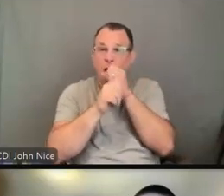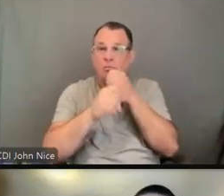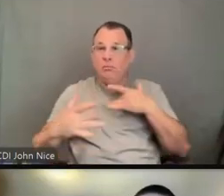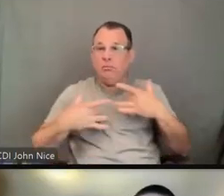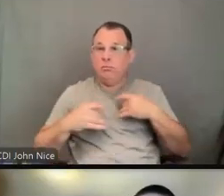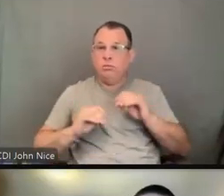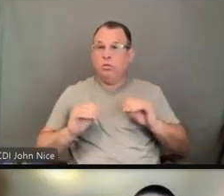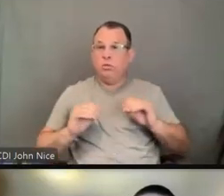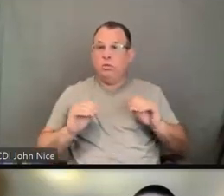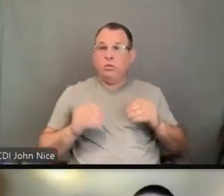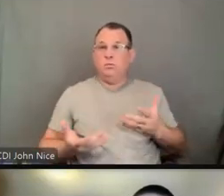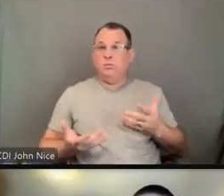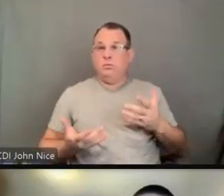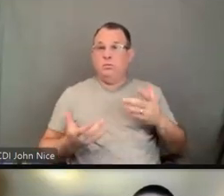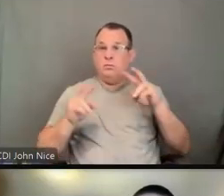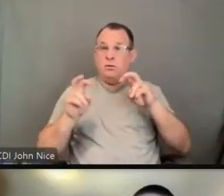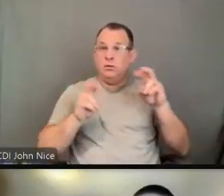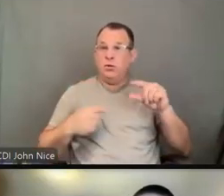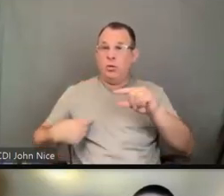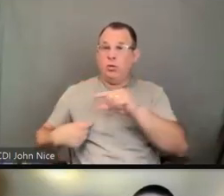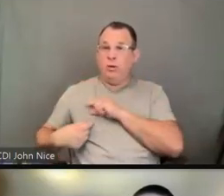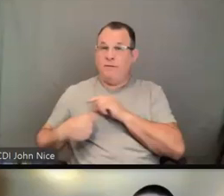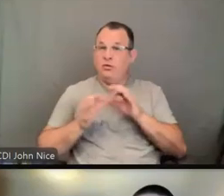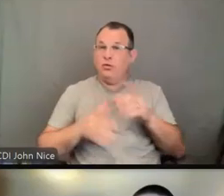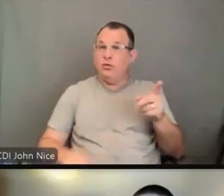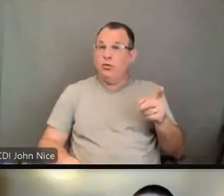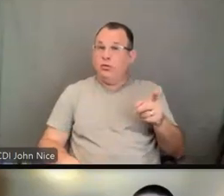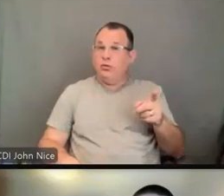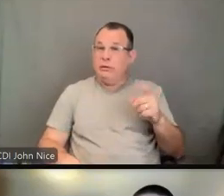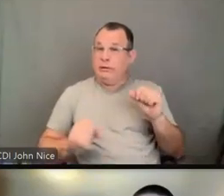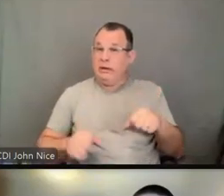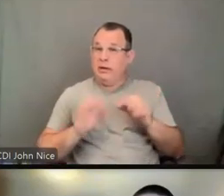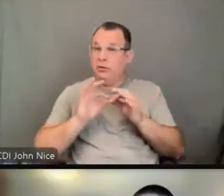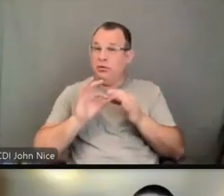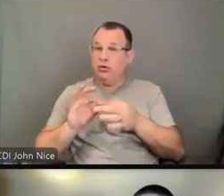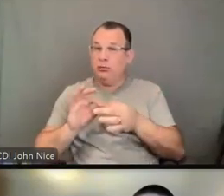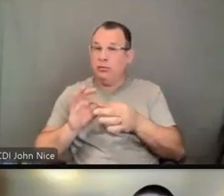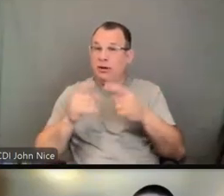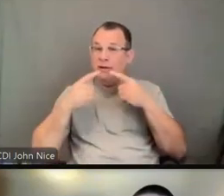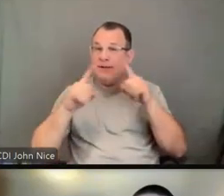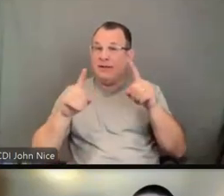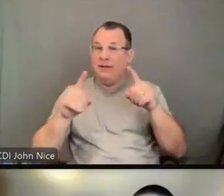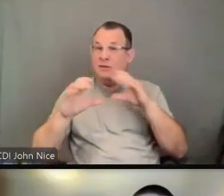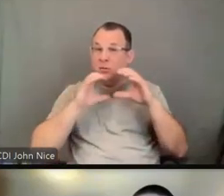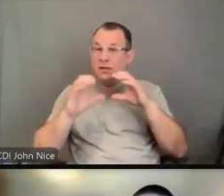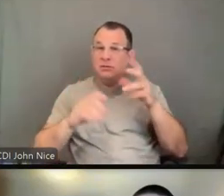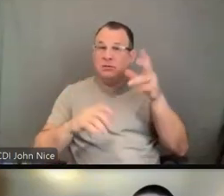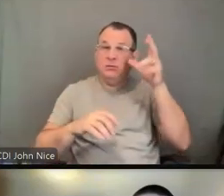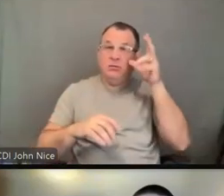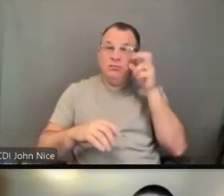qualified interpreter, still able to interpret effectively, receptively, and expressively,